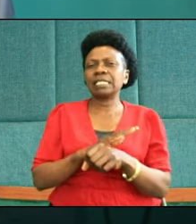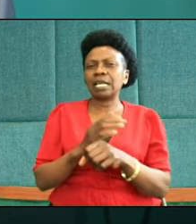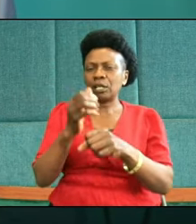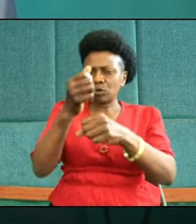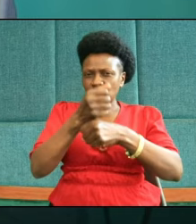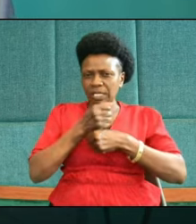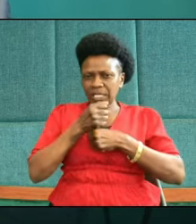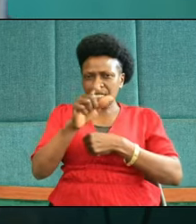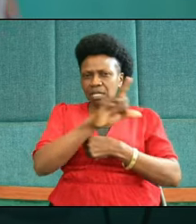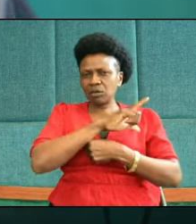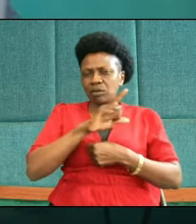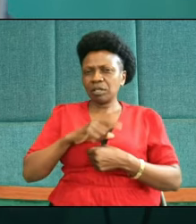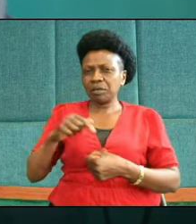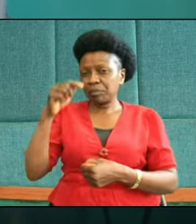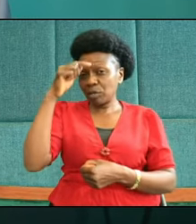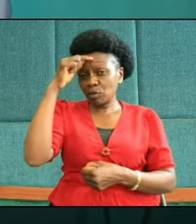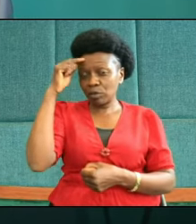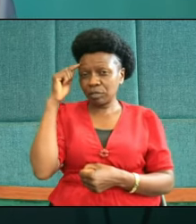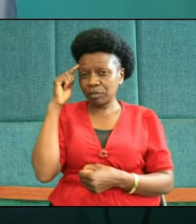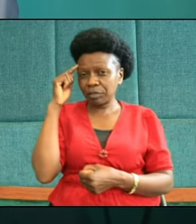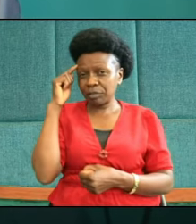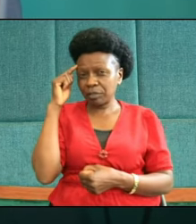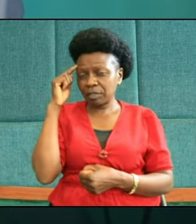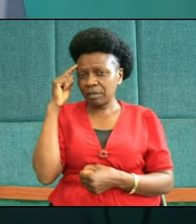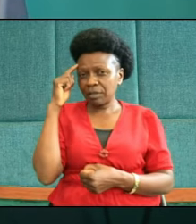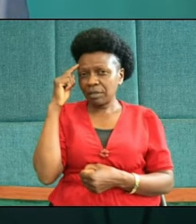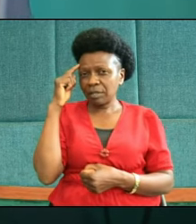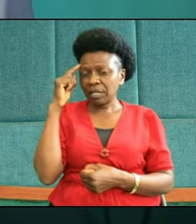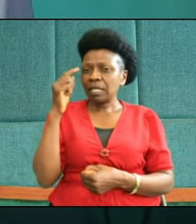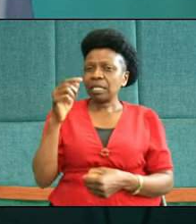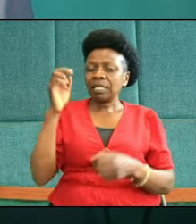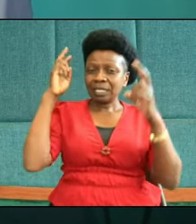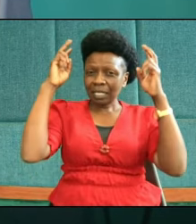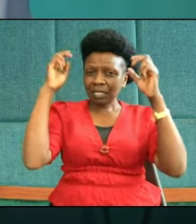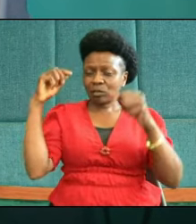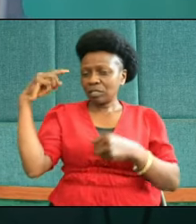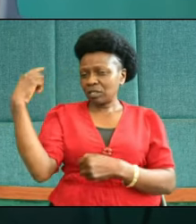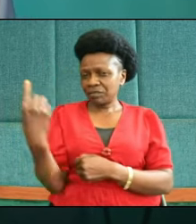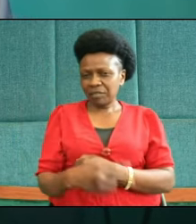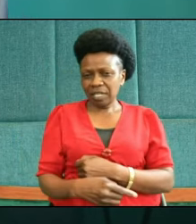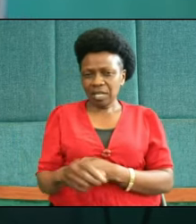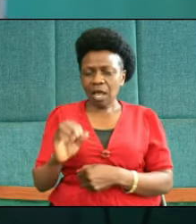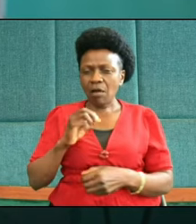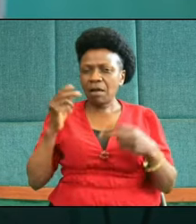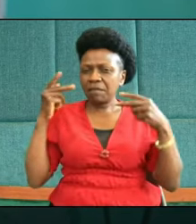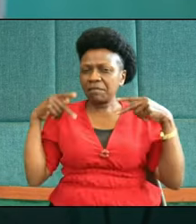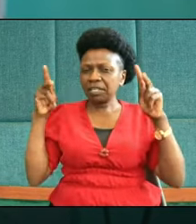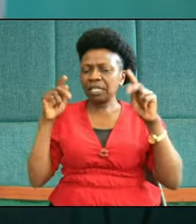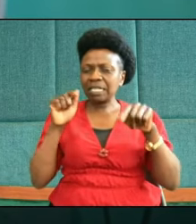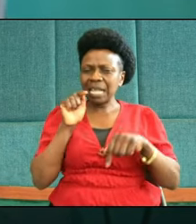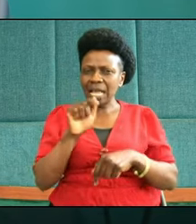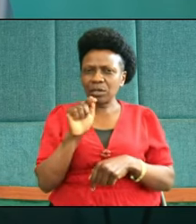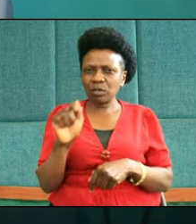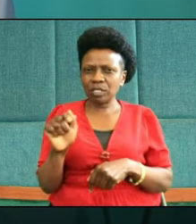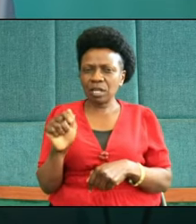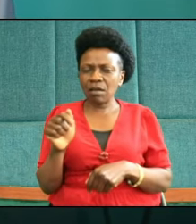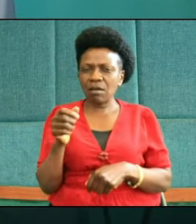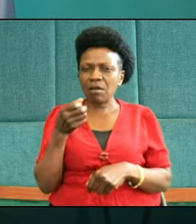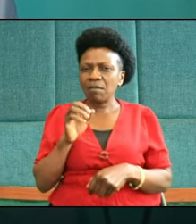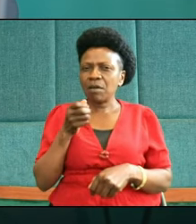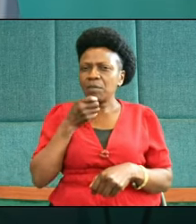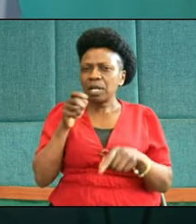trusting in the Lord, because Christ has already defeated our competitor, the accuser of the brethren,